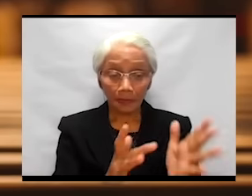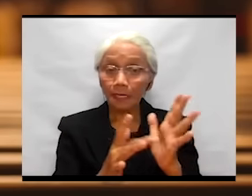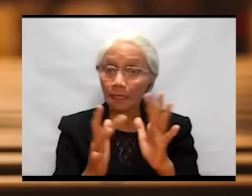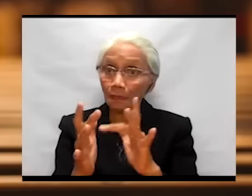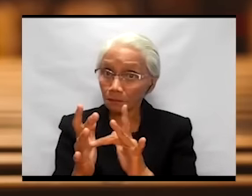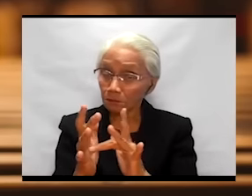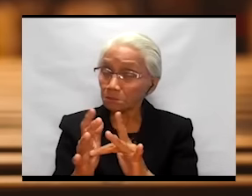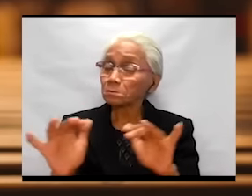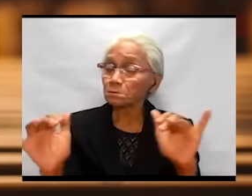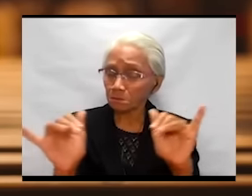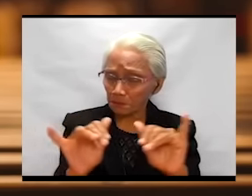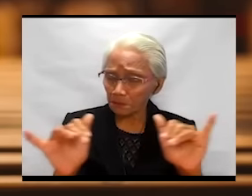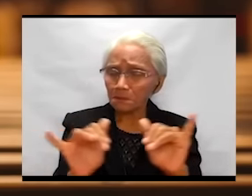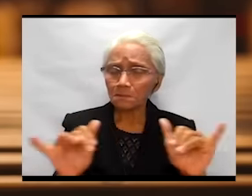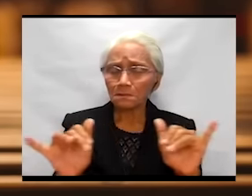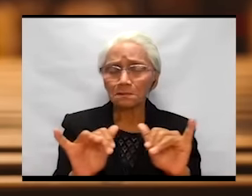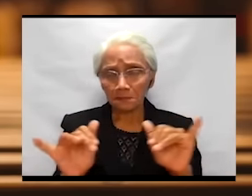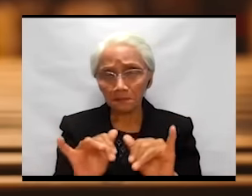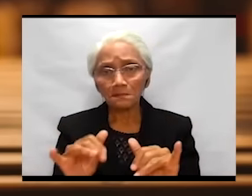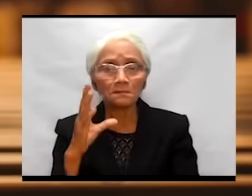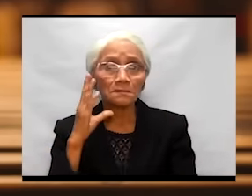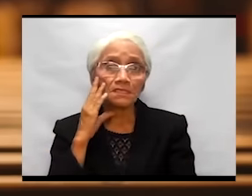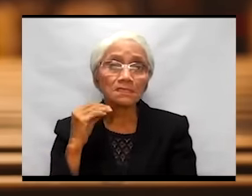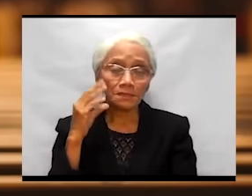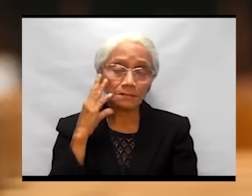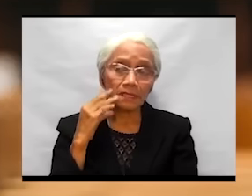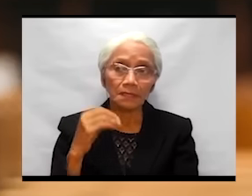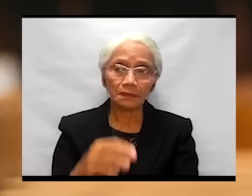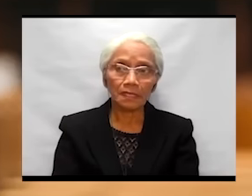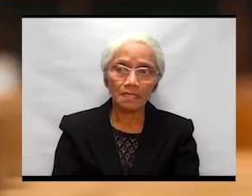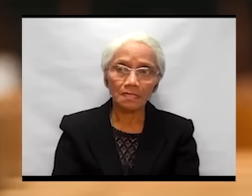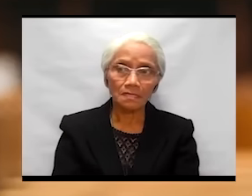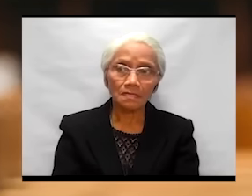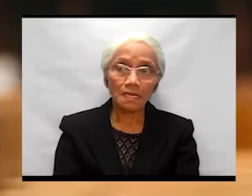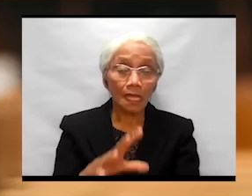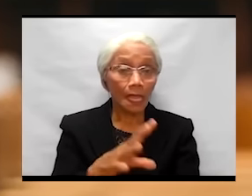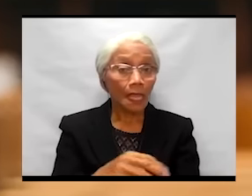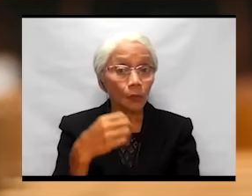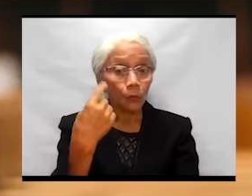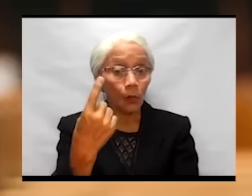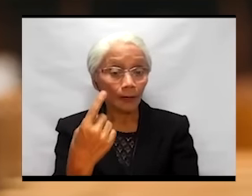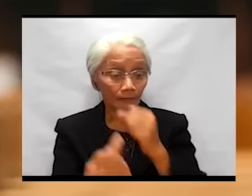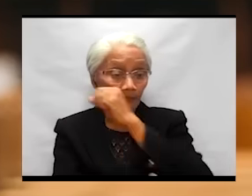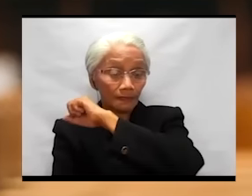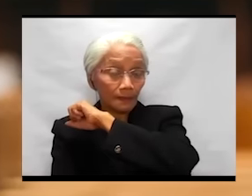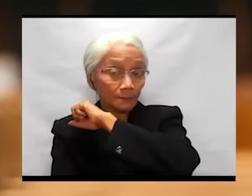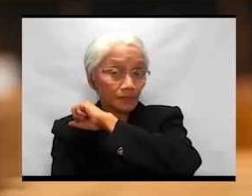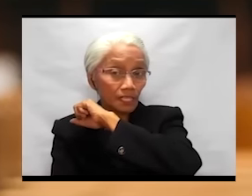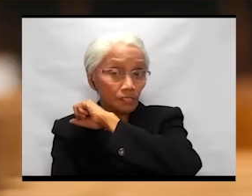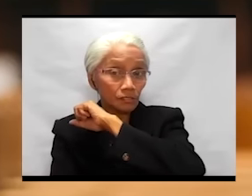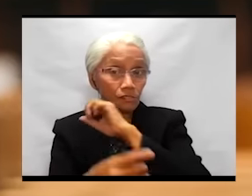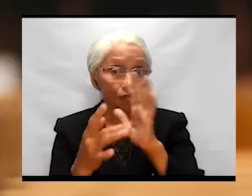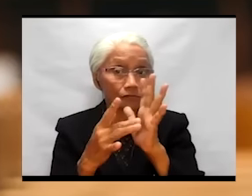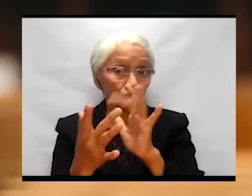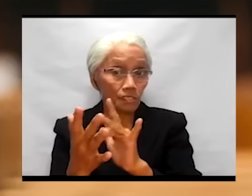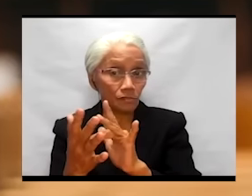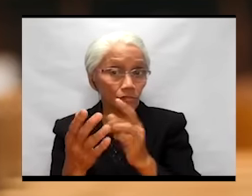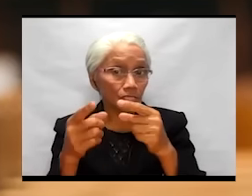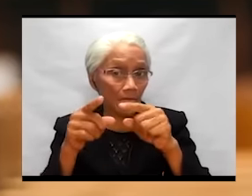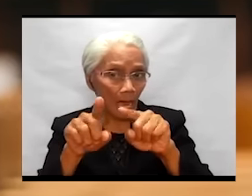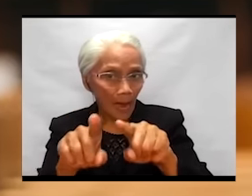Jesus had a similar experience. And one of the temptations of Jesus